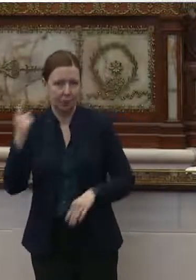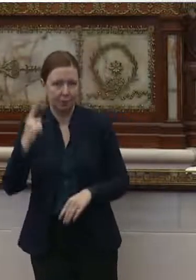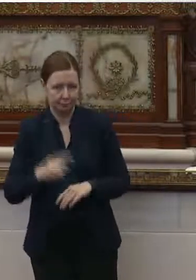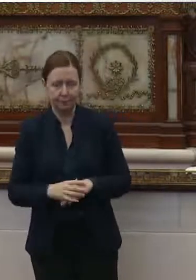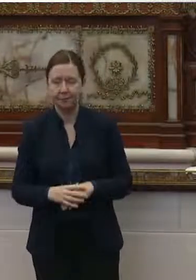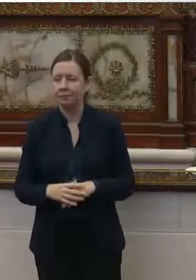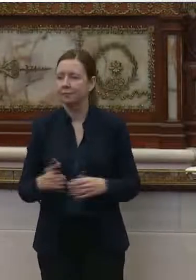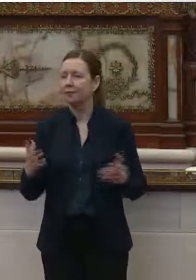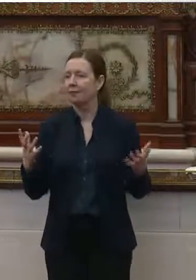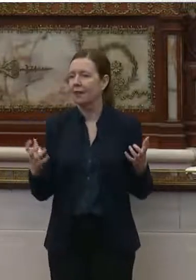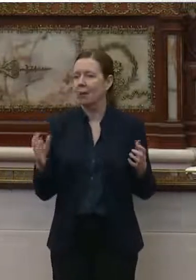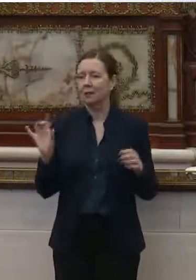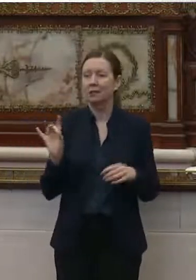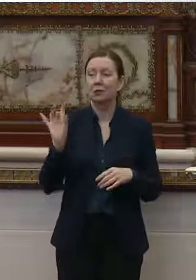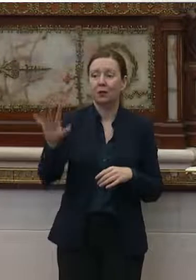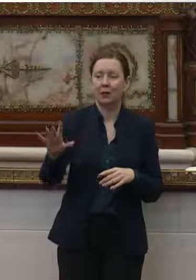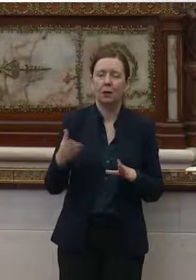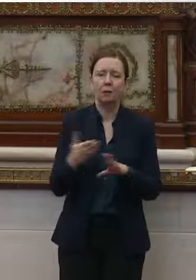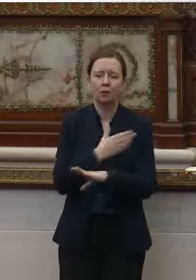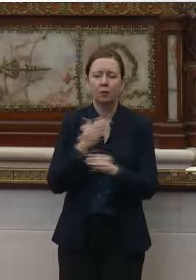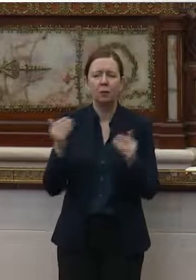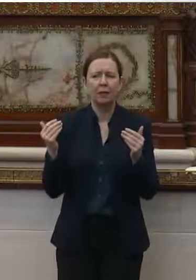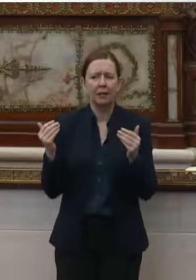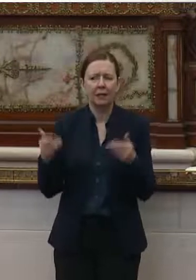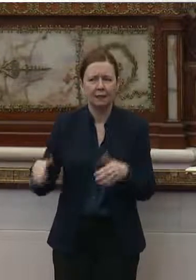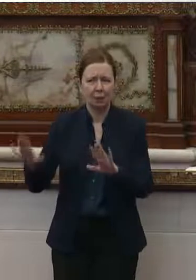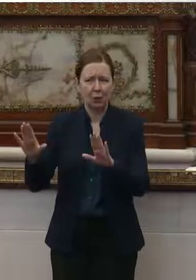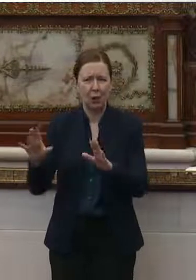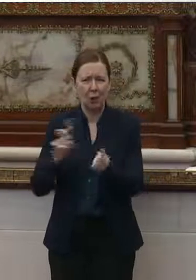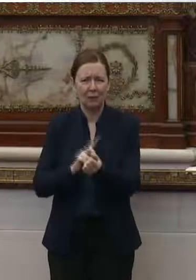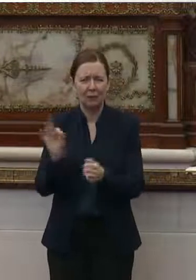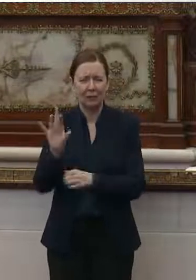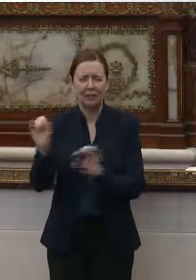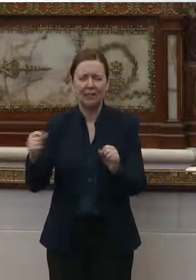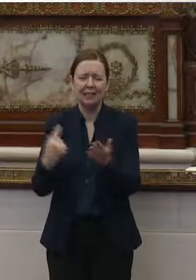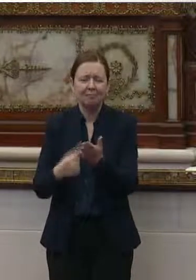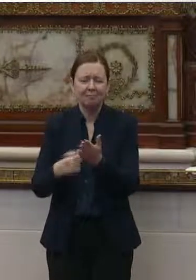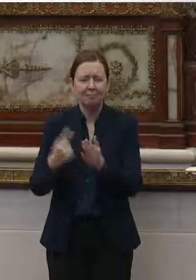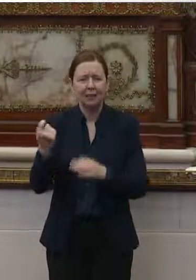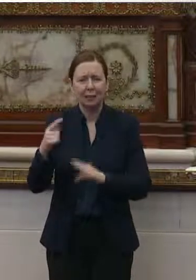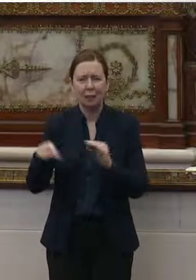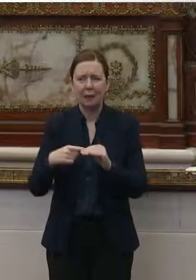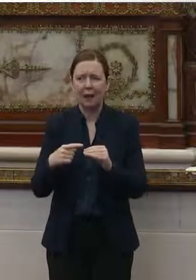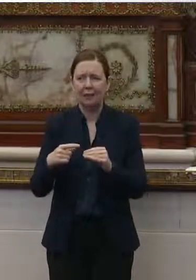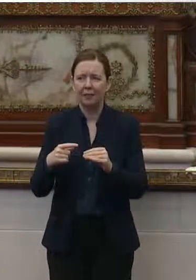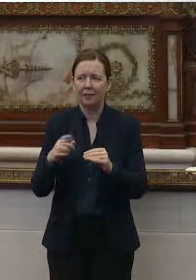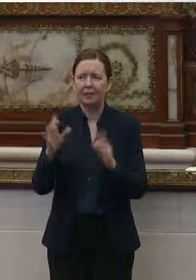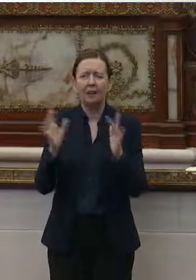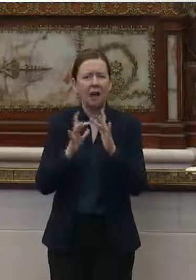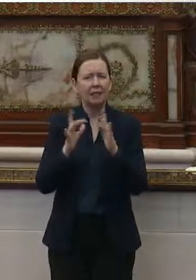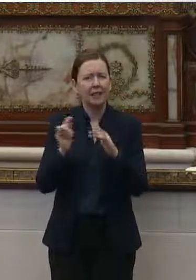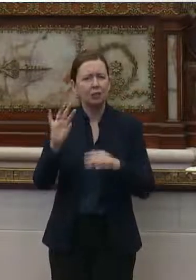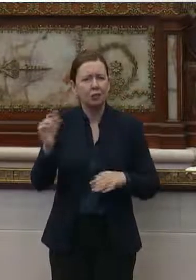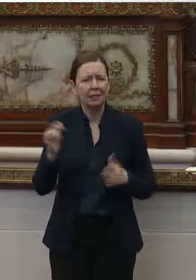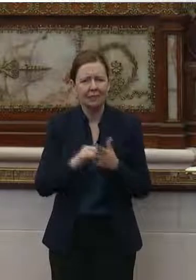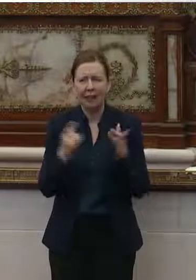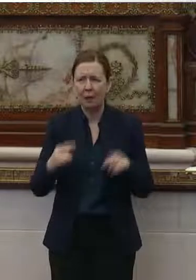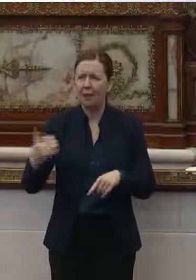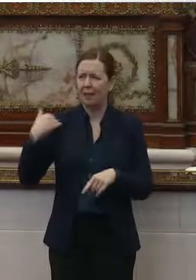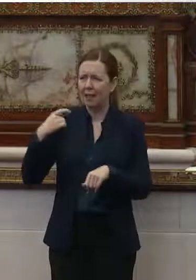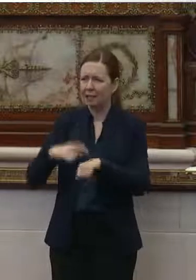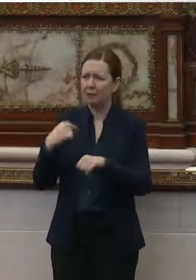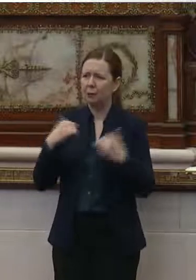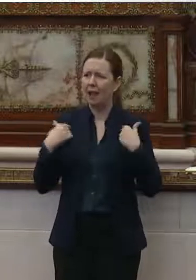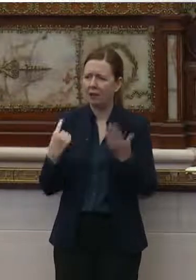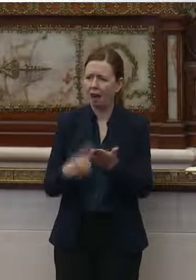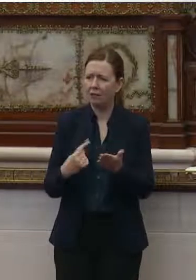um, I just wanted to throw that out there before we let you go, Dr. Farley, real quick. Can you just talk to us a little bit about the contact tracing that took place the last time we had a